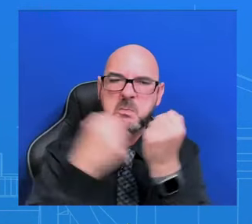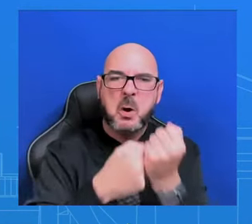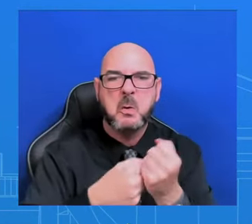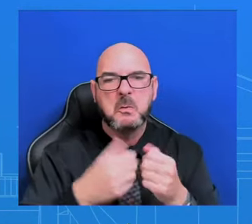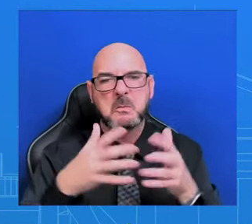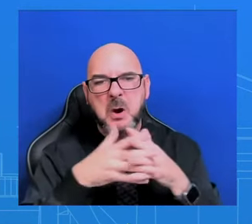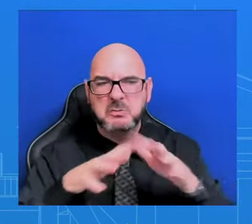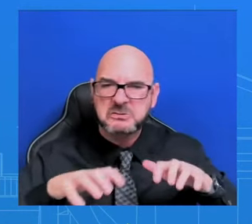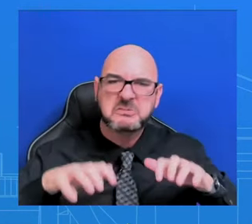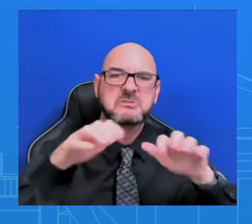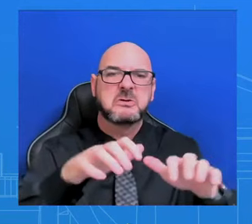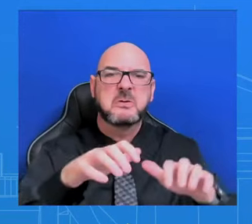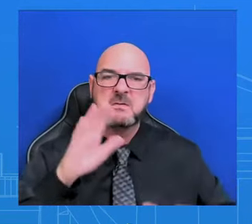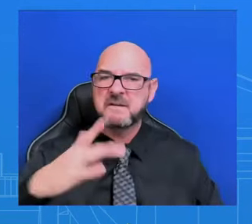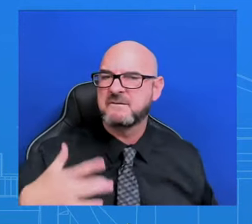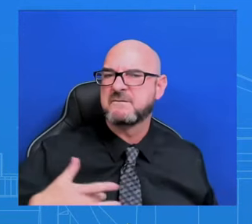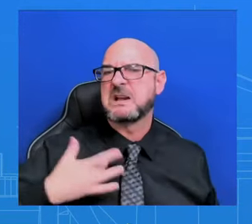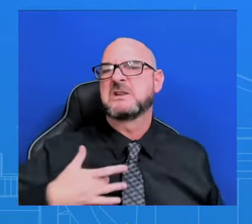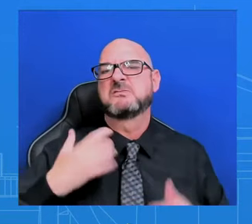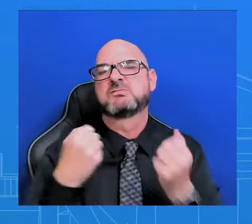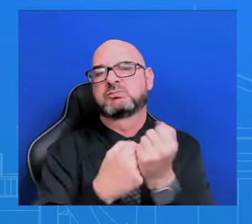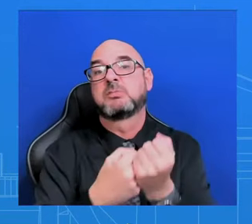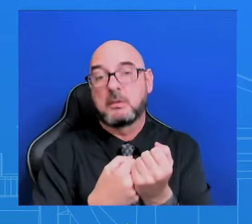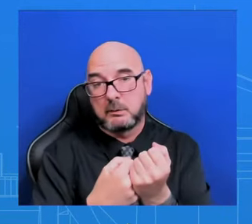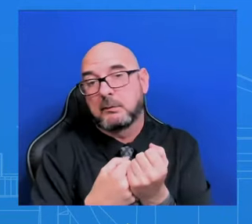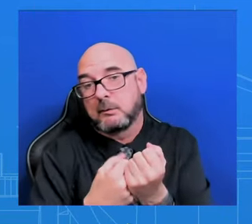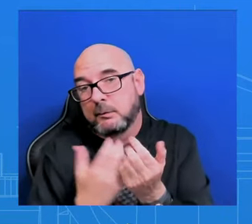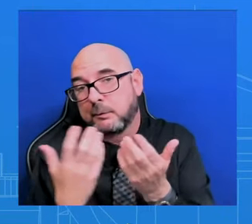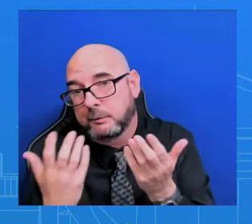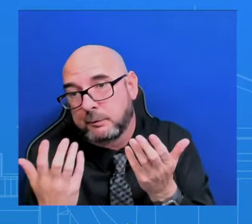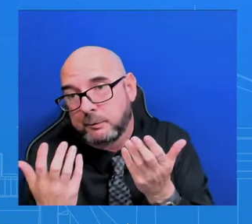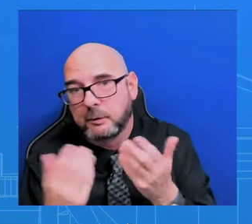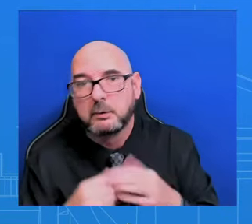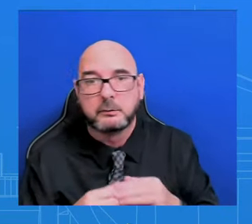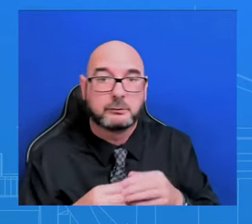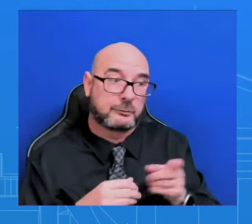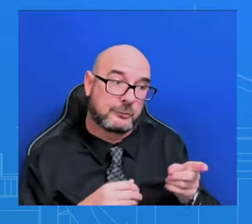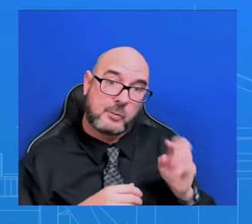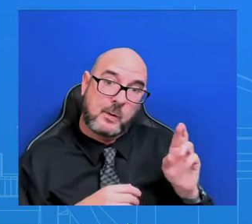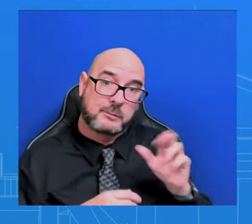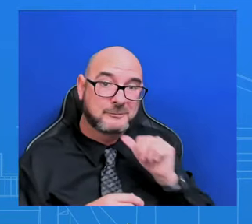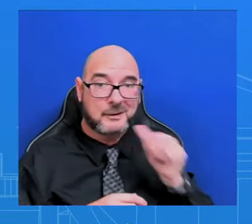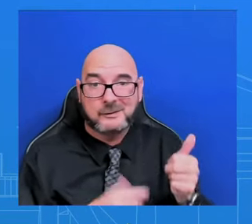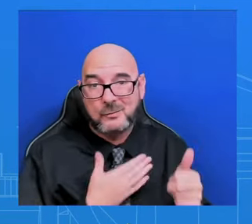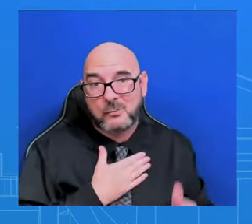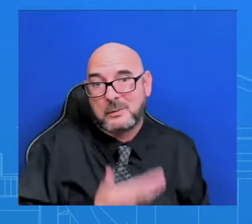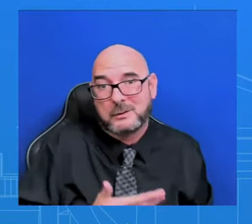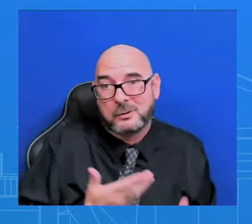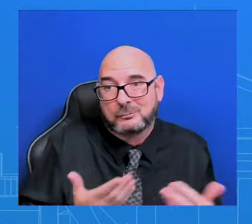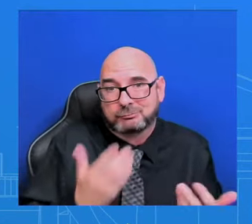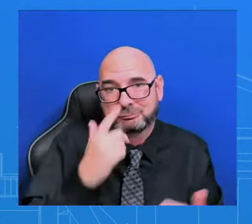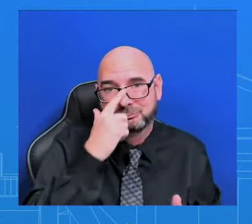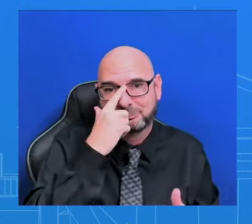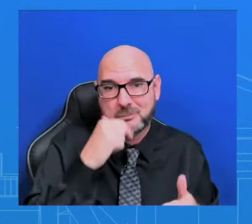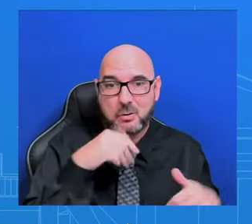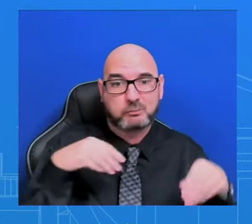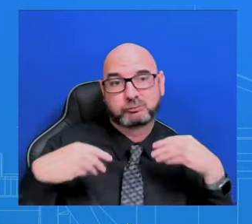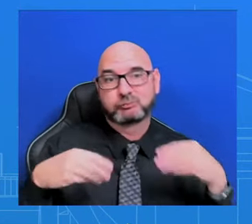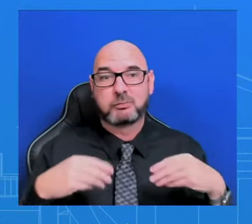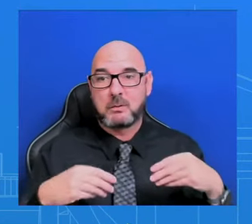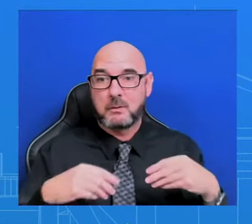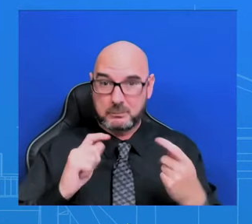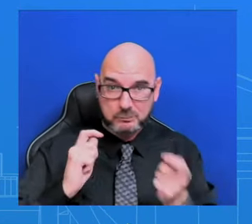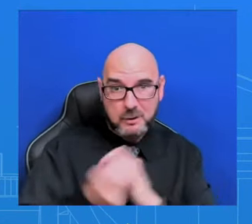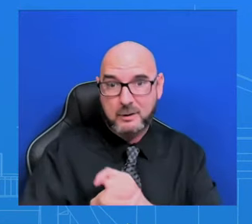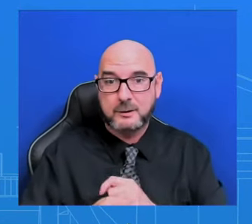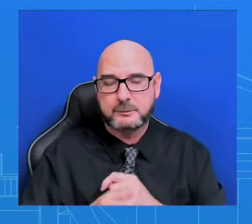so, until we have Republicans that are willing to stand with majority of Americans on this and do something and make sure